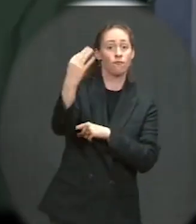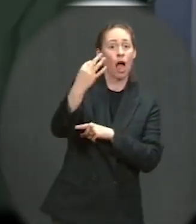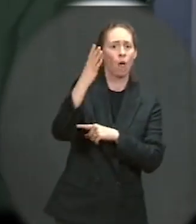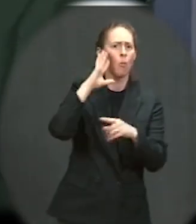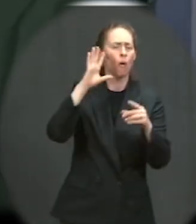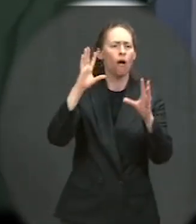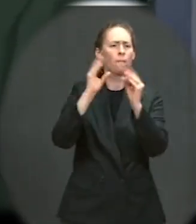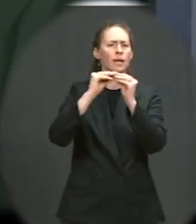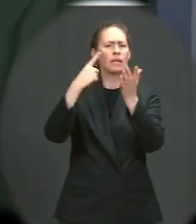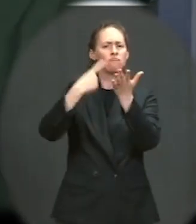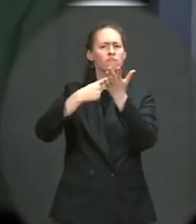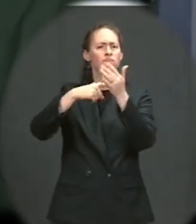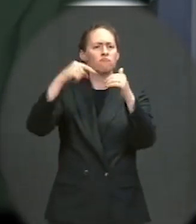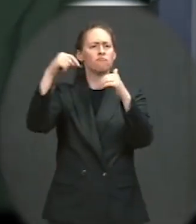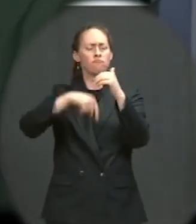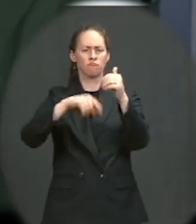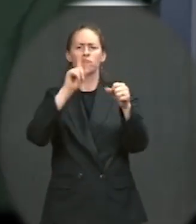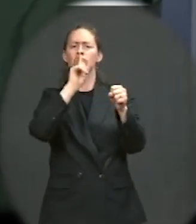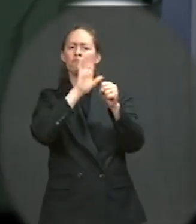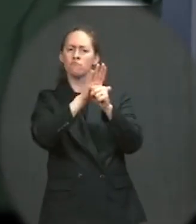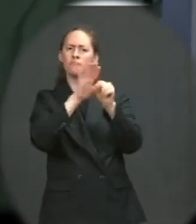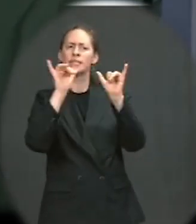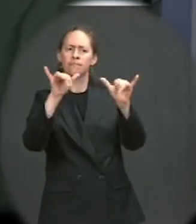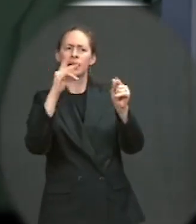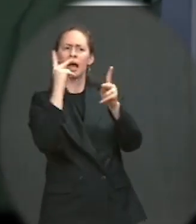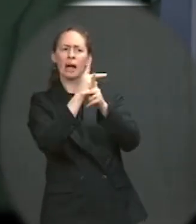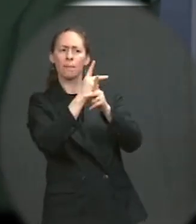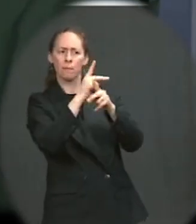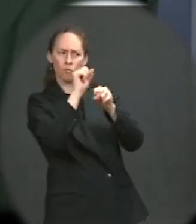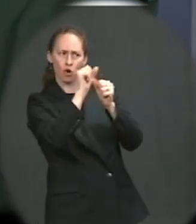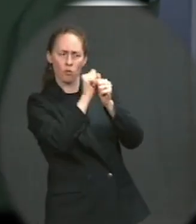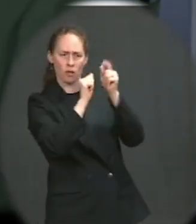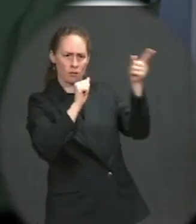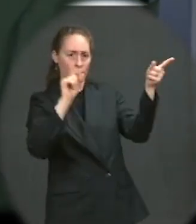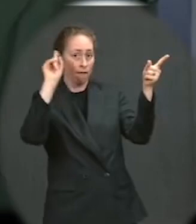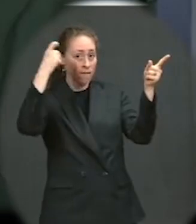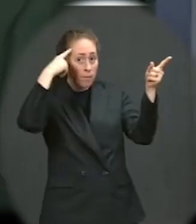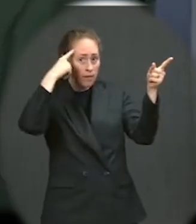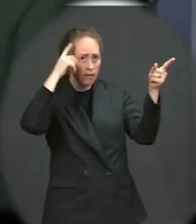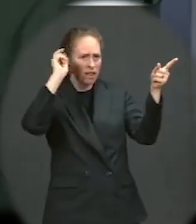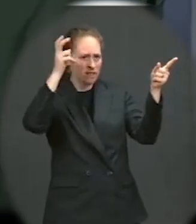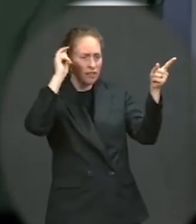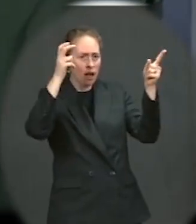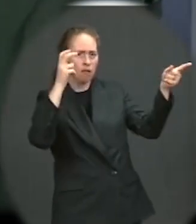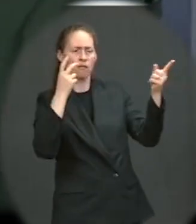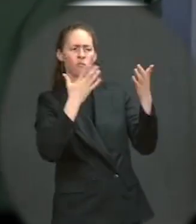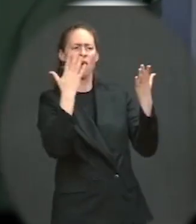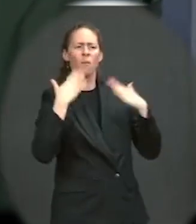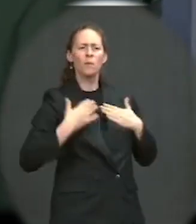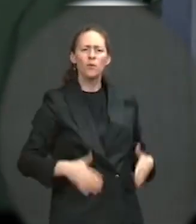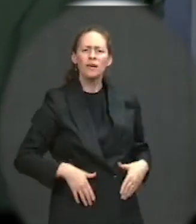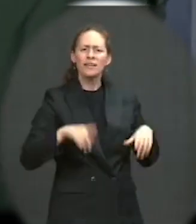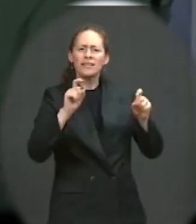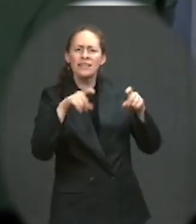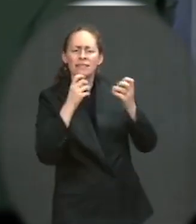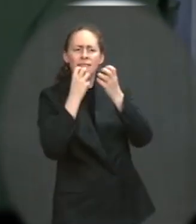to work with the government of Afghanistan to continue to provide humanitarian support over the horizon security